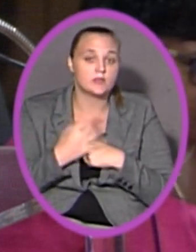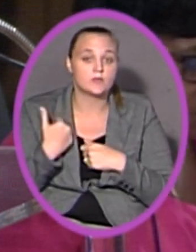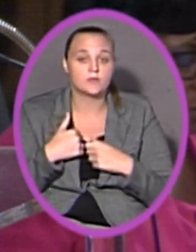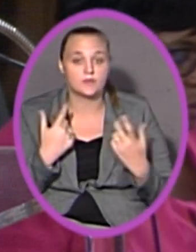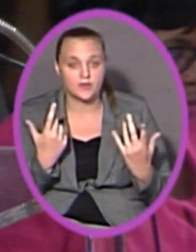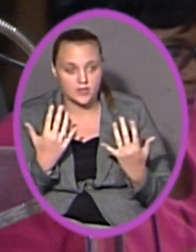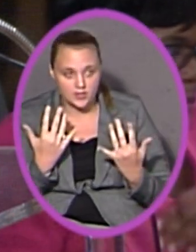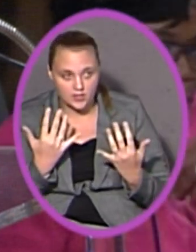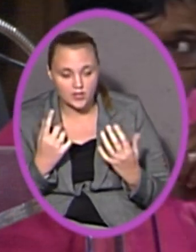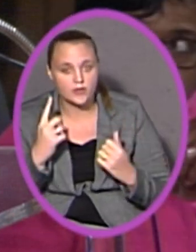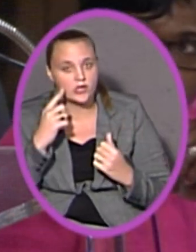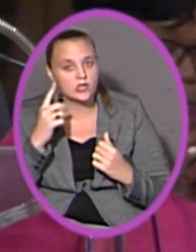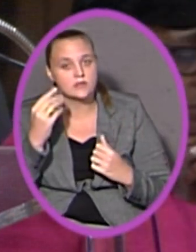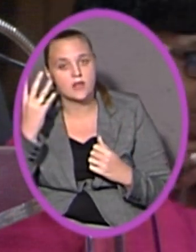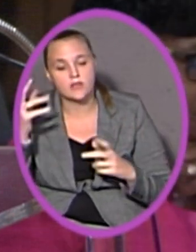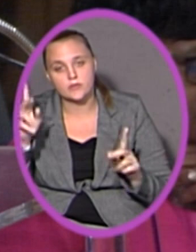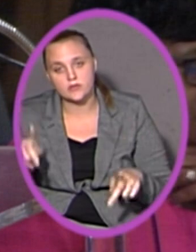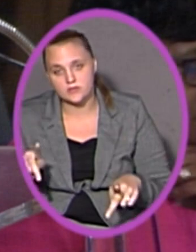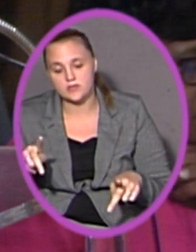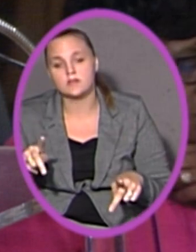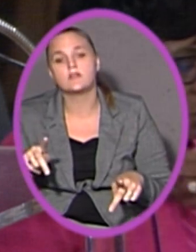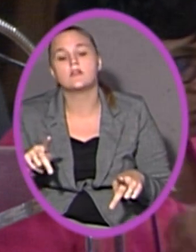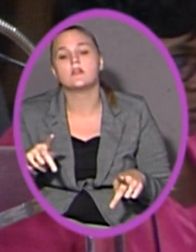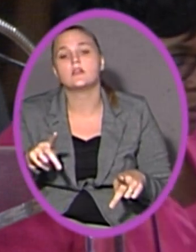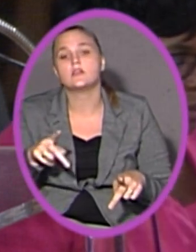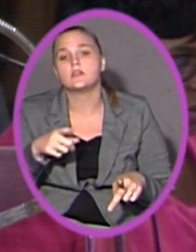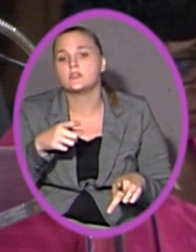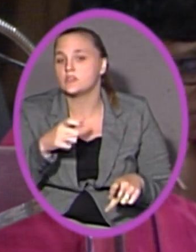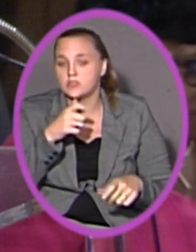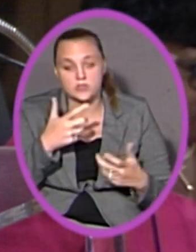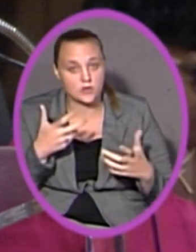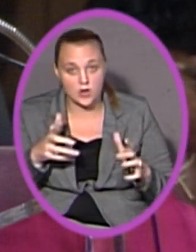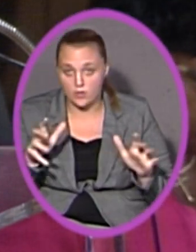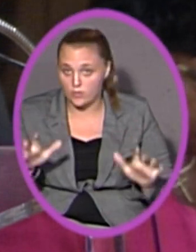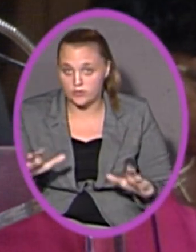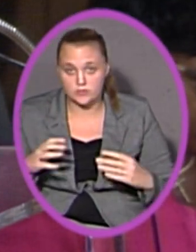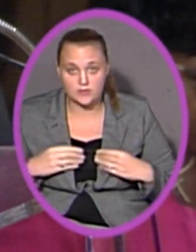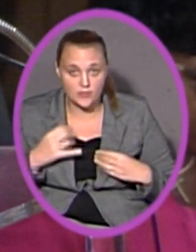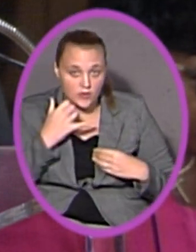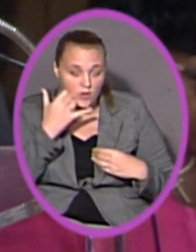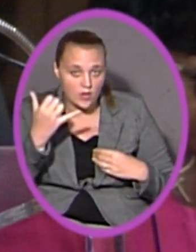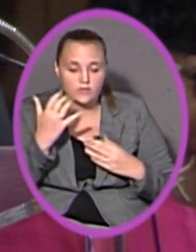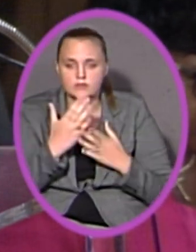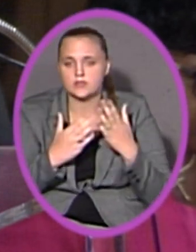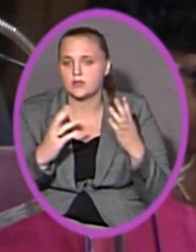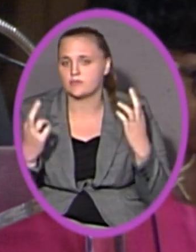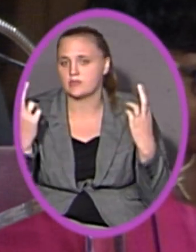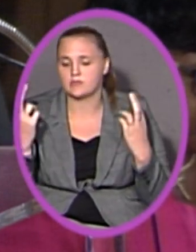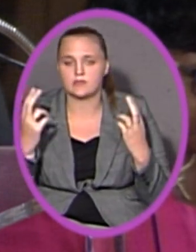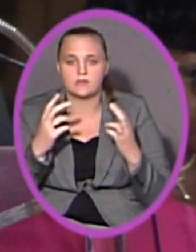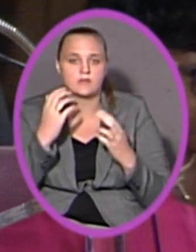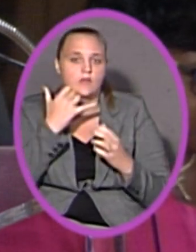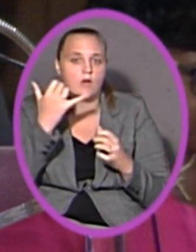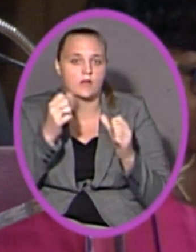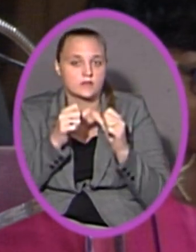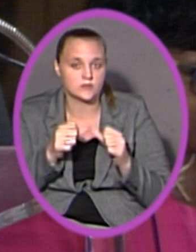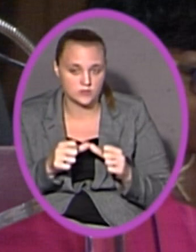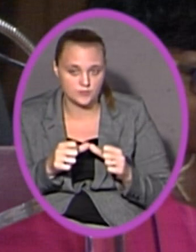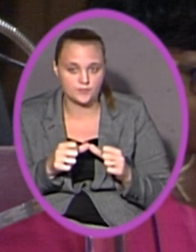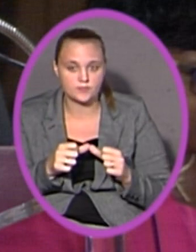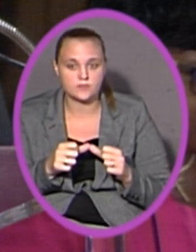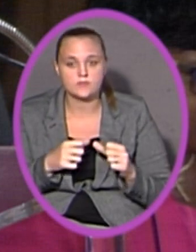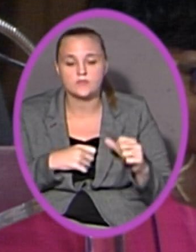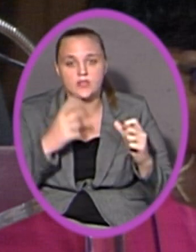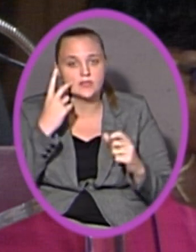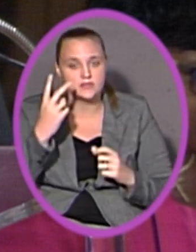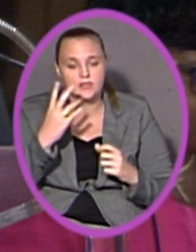though we overheard her tell the person on the other end of the call that she did not want to take the call at the time for some reason the call continued. I could